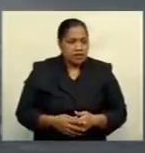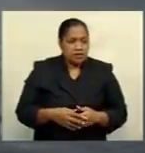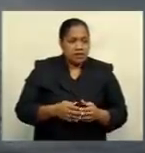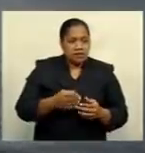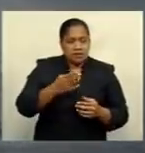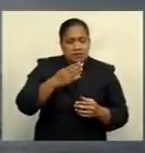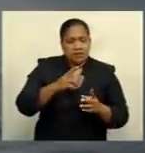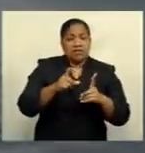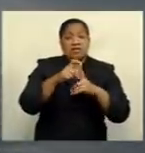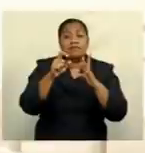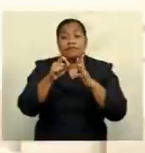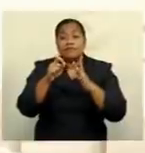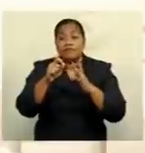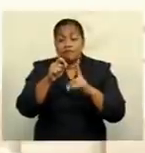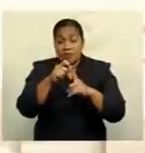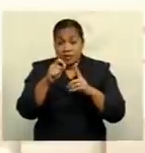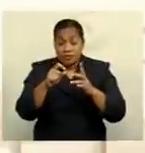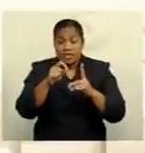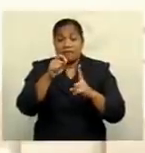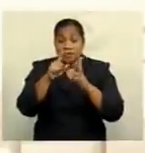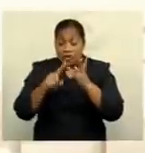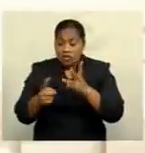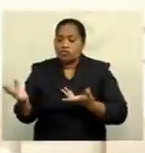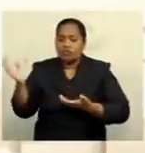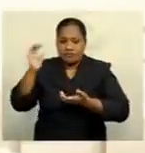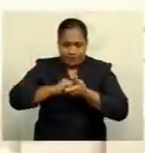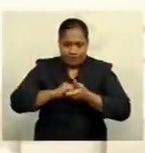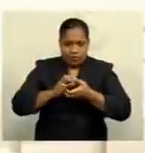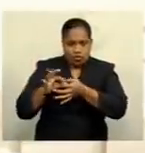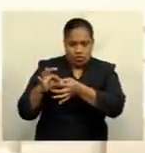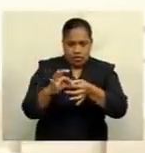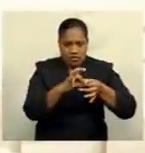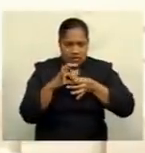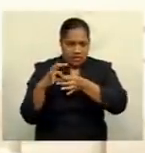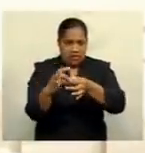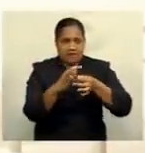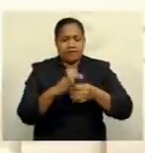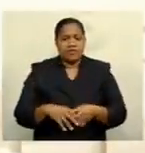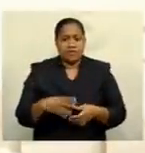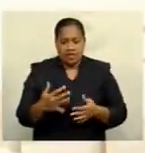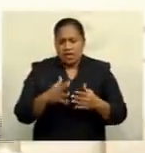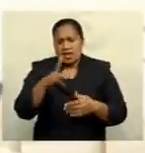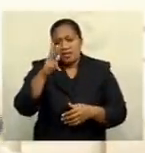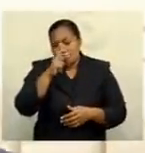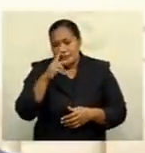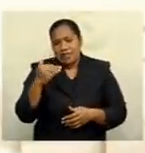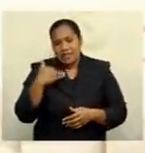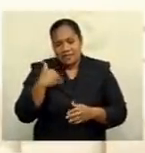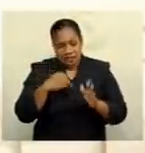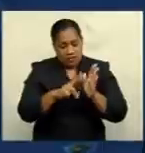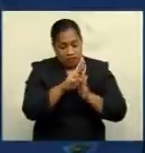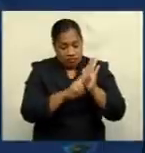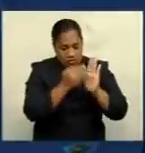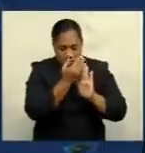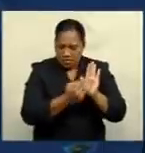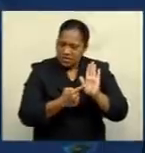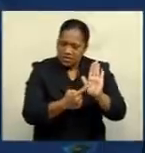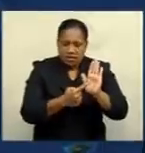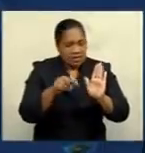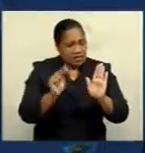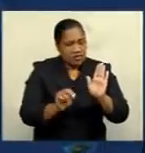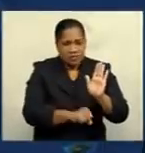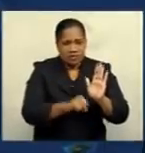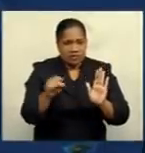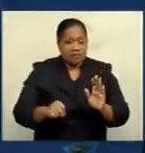says the good part is that villages with COVID cases are taking public health measures seriously. The village headsmen in each of the villages in